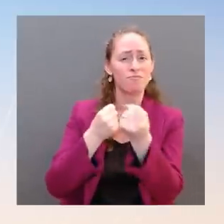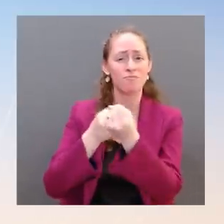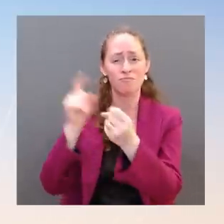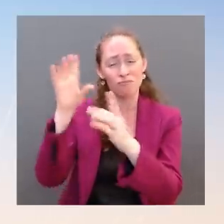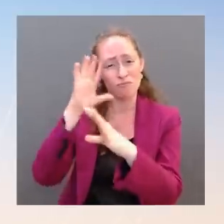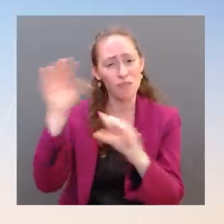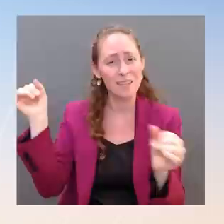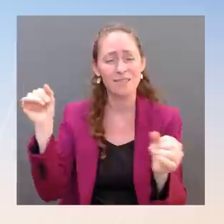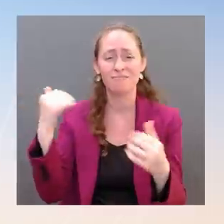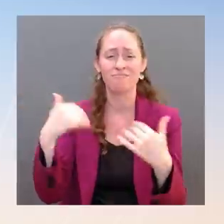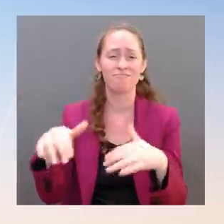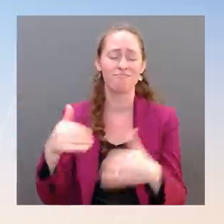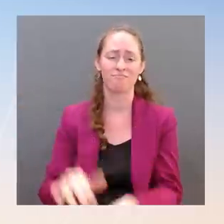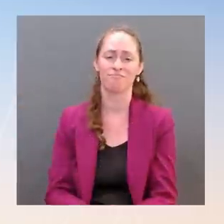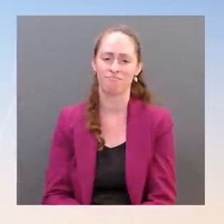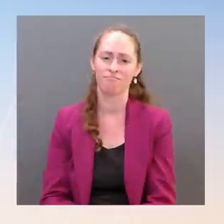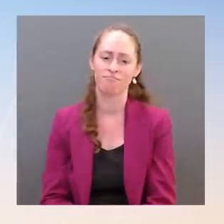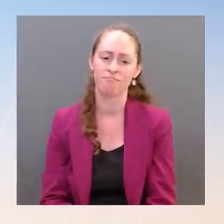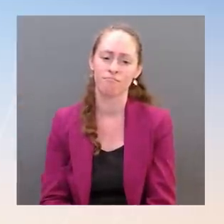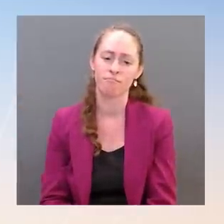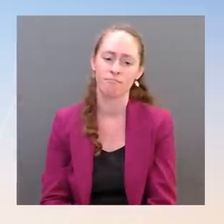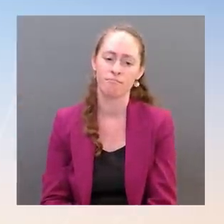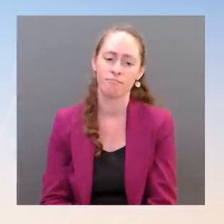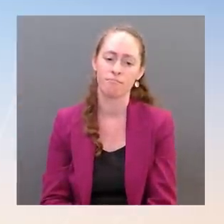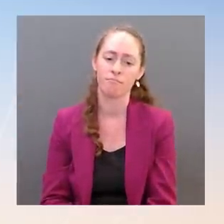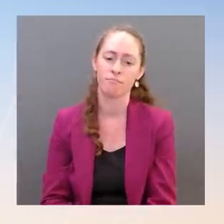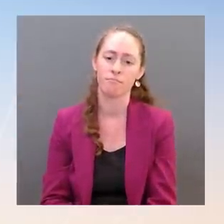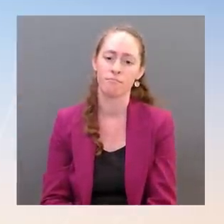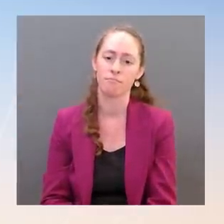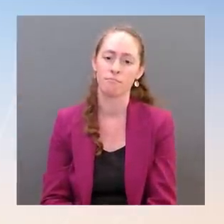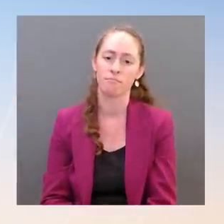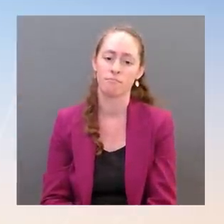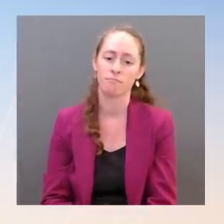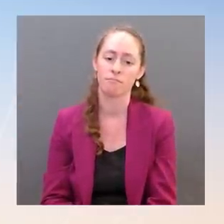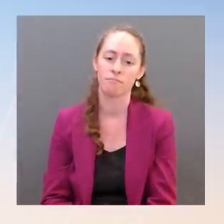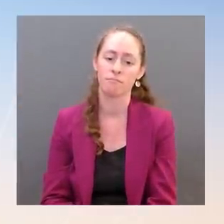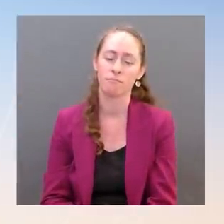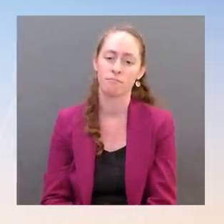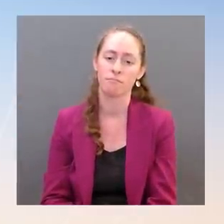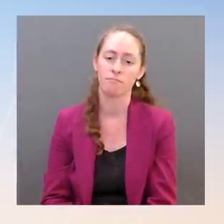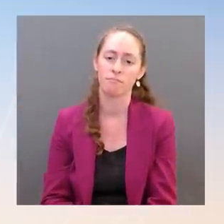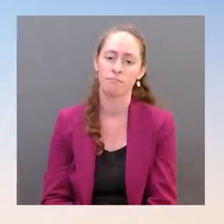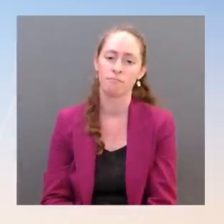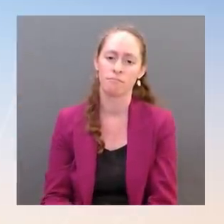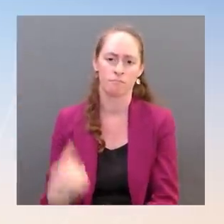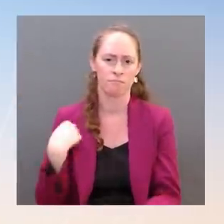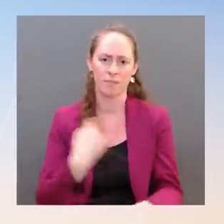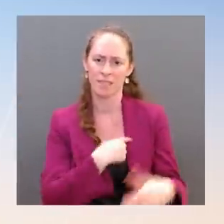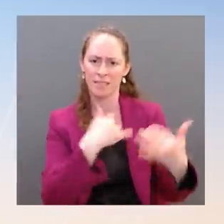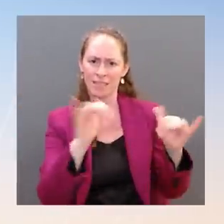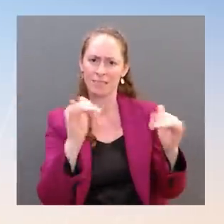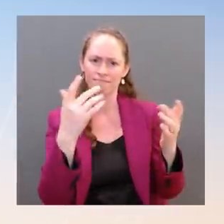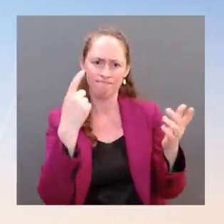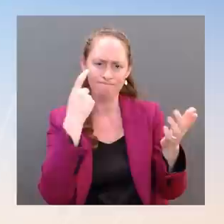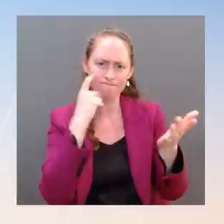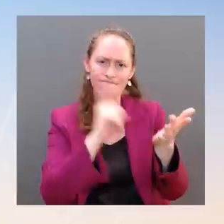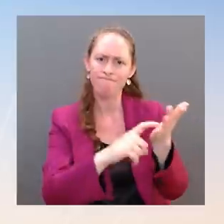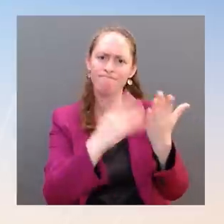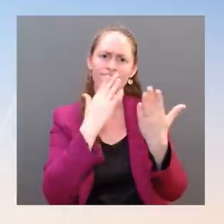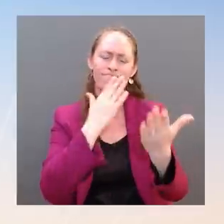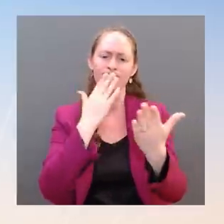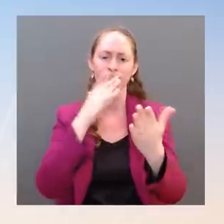to tie herself to President Biden and paused and praised his presidency. Even on day one, President Biden